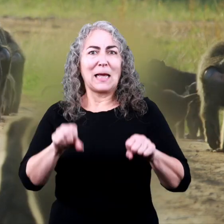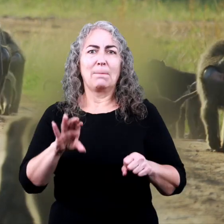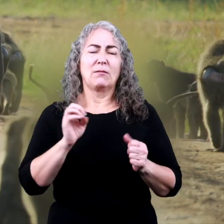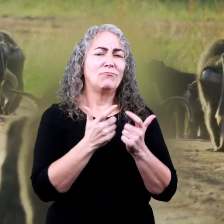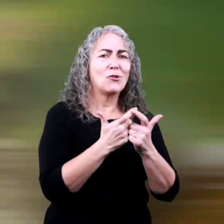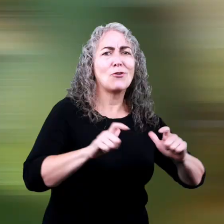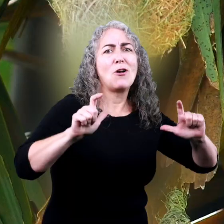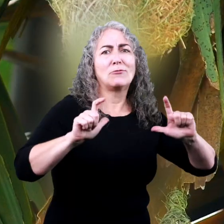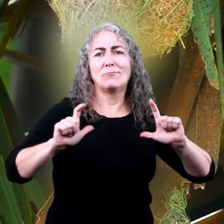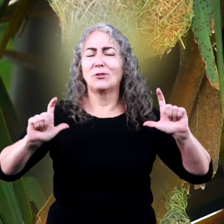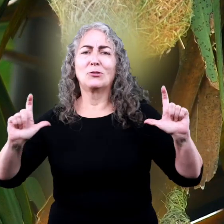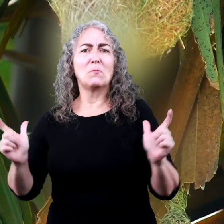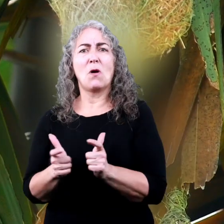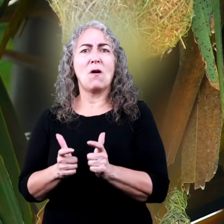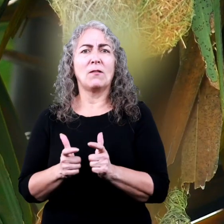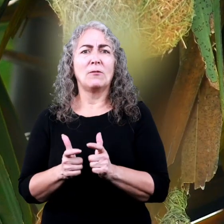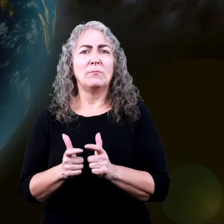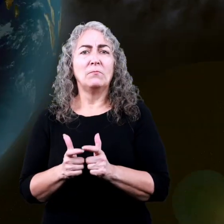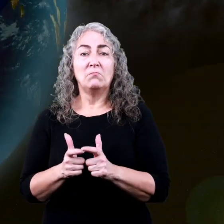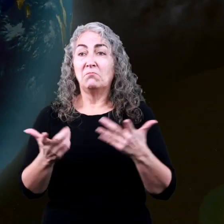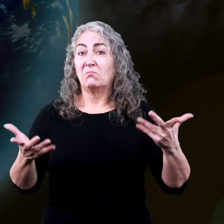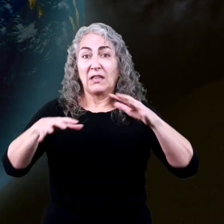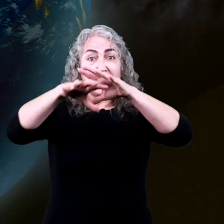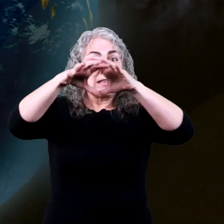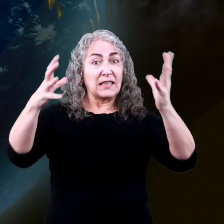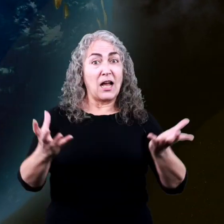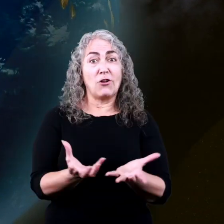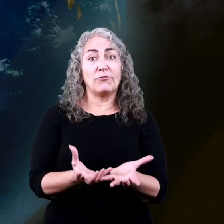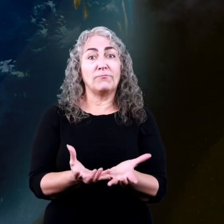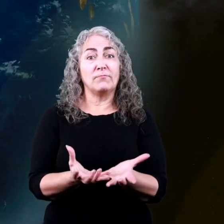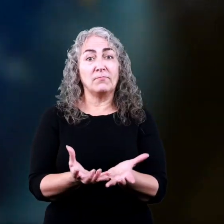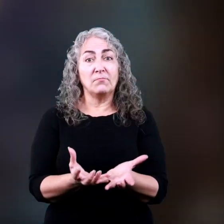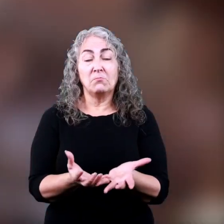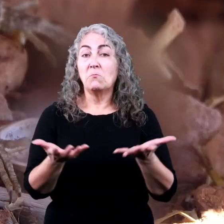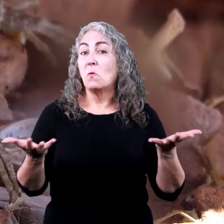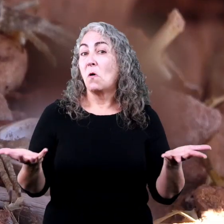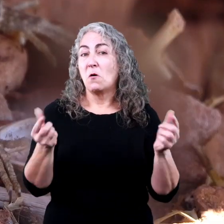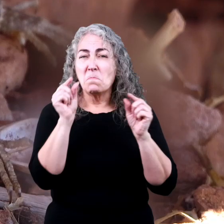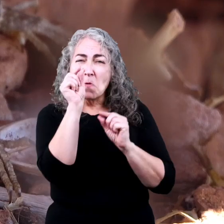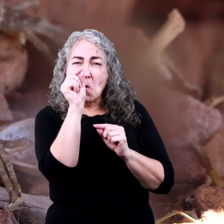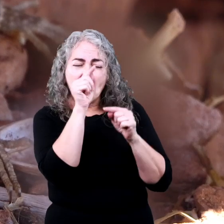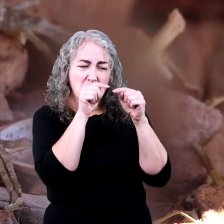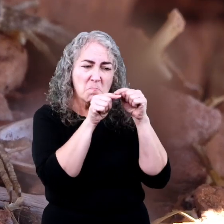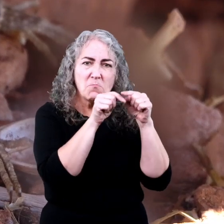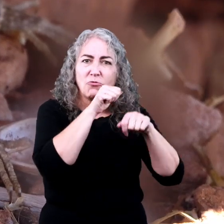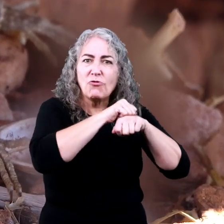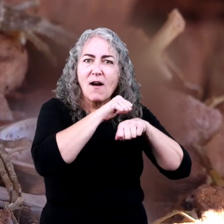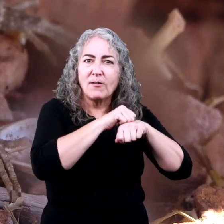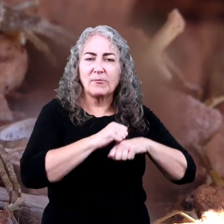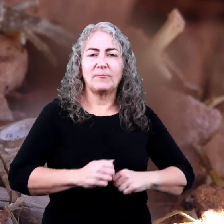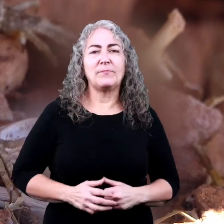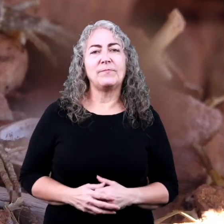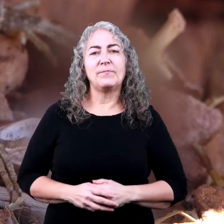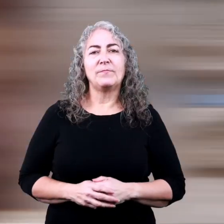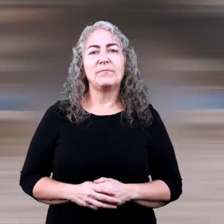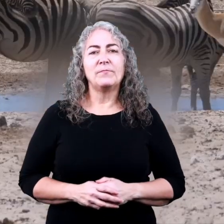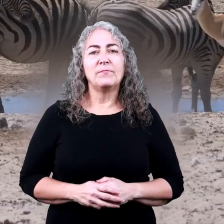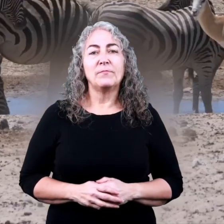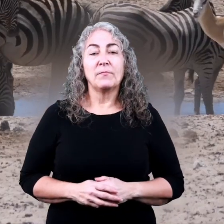can be large or small. An entire continent. Or the space underneath a single rock.